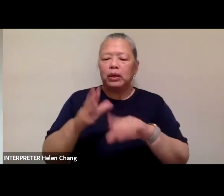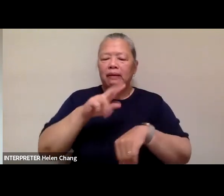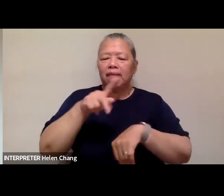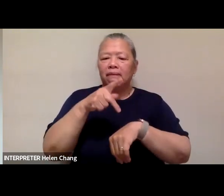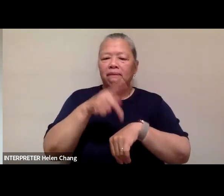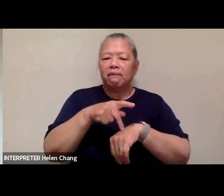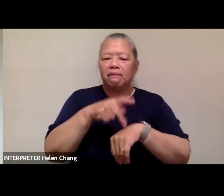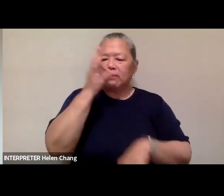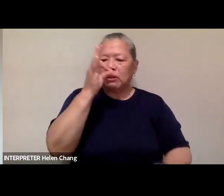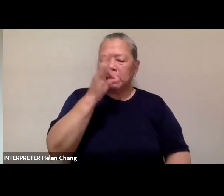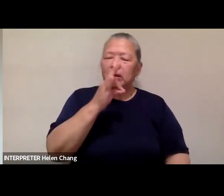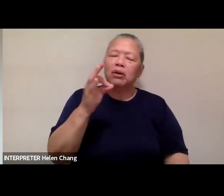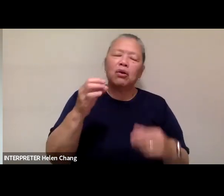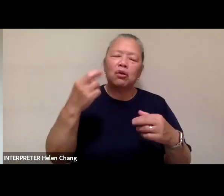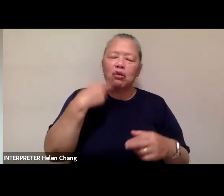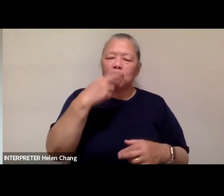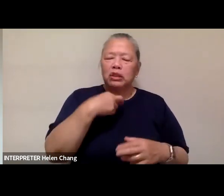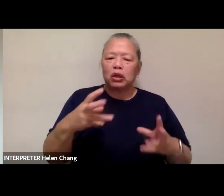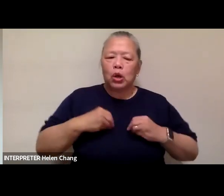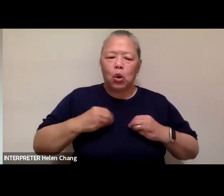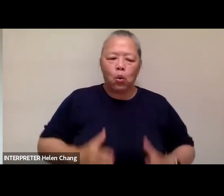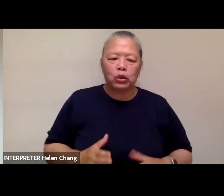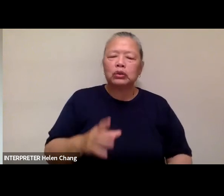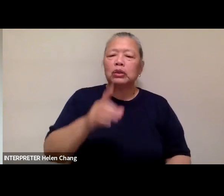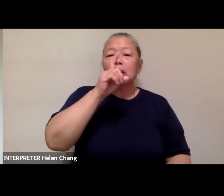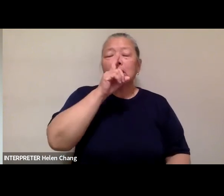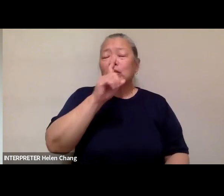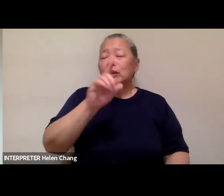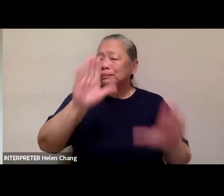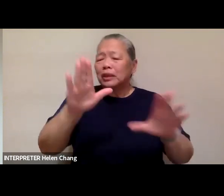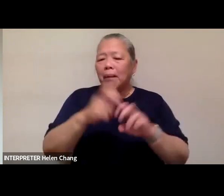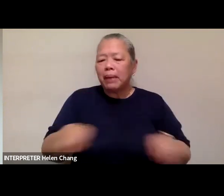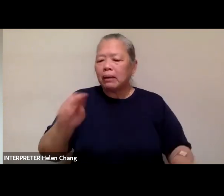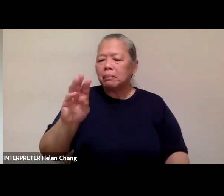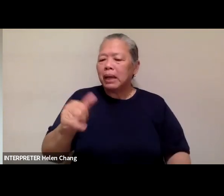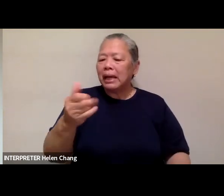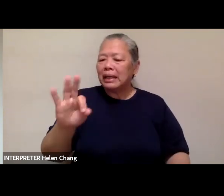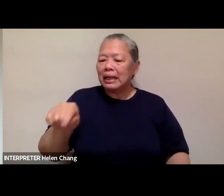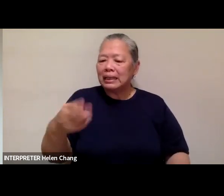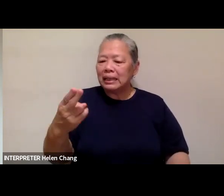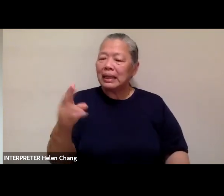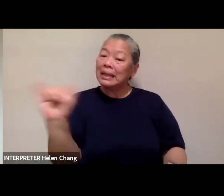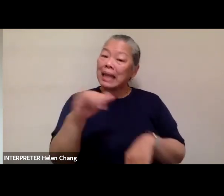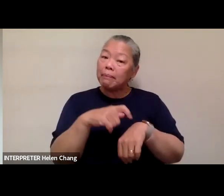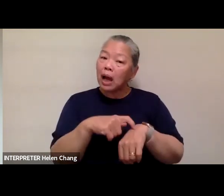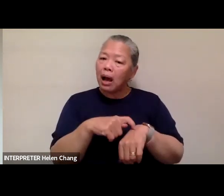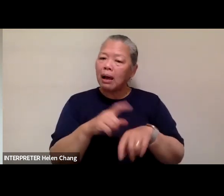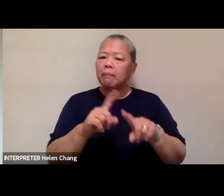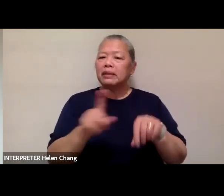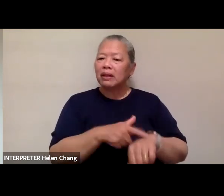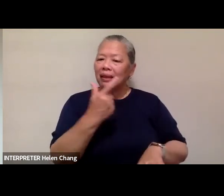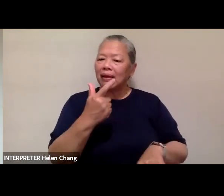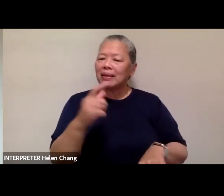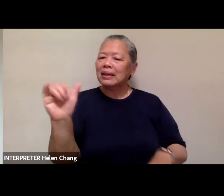restaurant tours. So it's a stellar panel. It's on May 19th, same time, different link, but same virtual table.